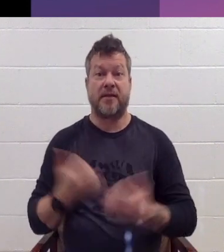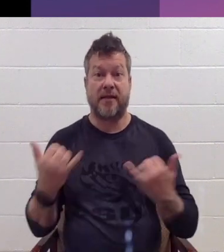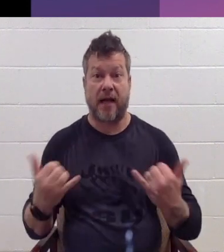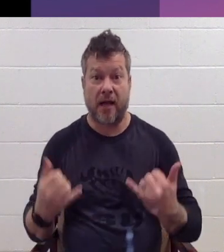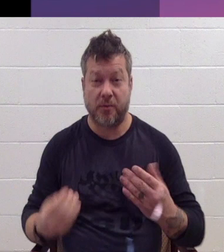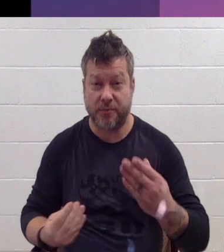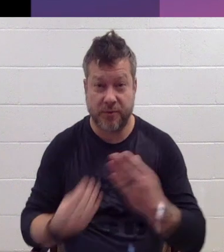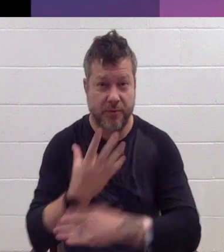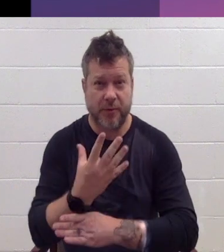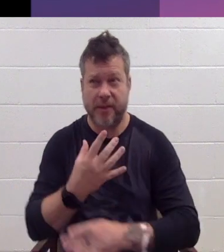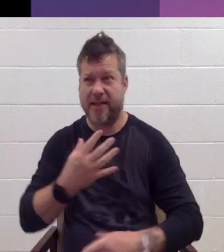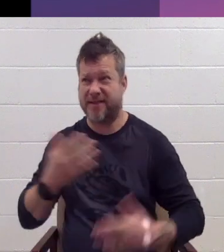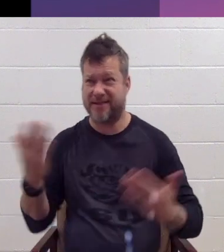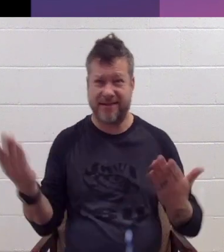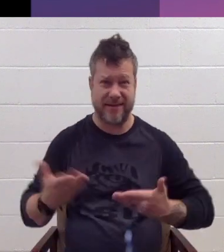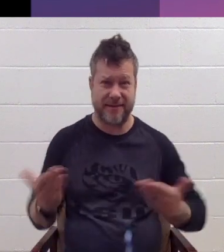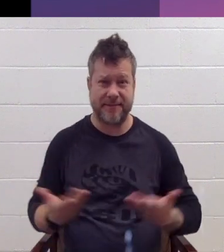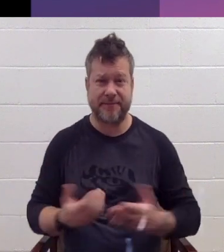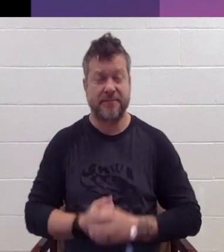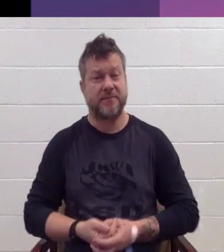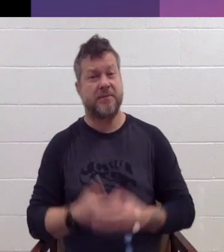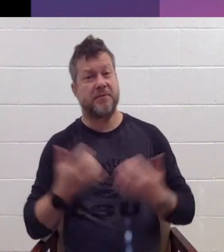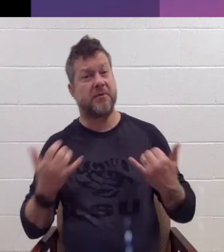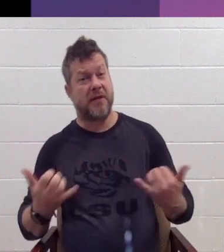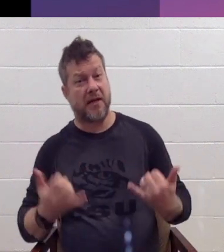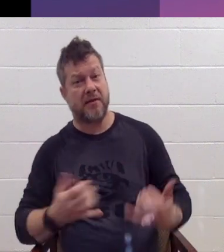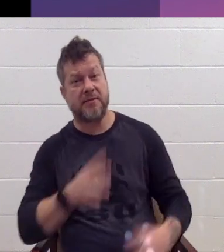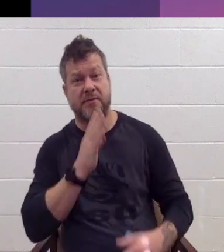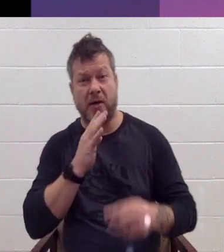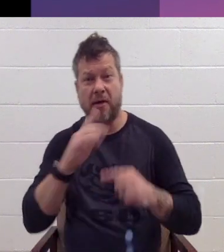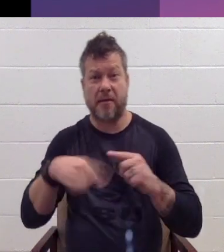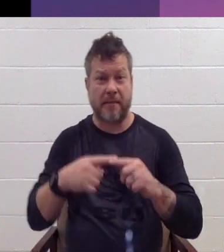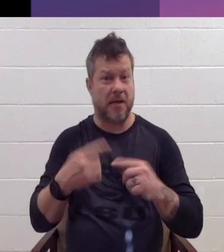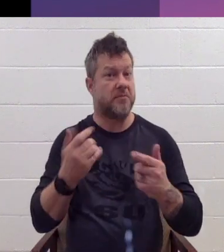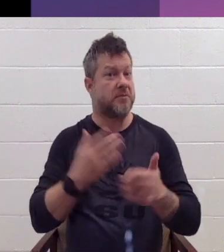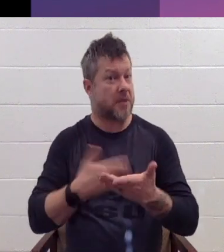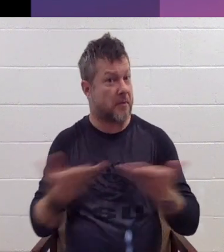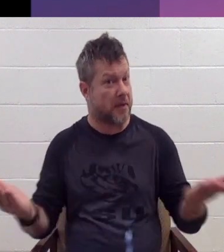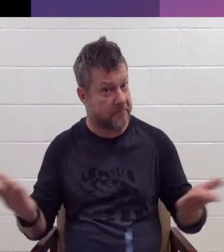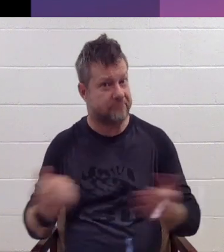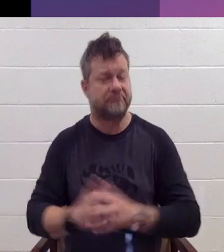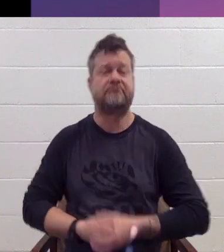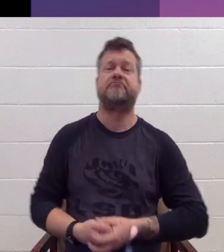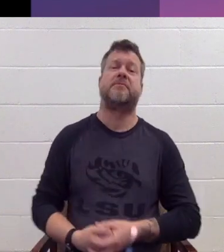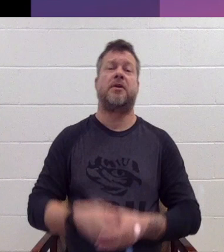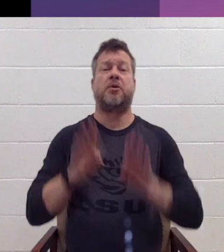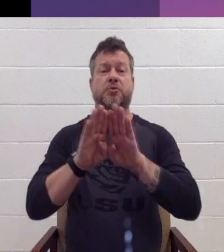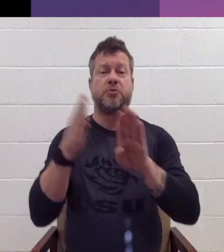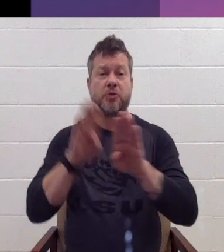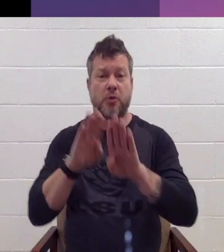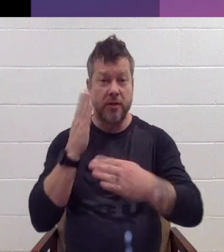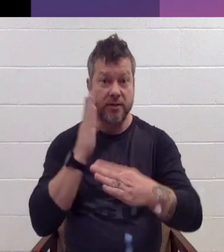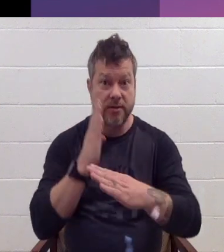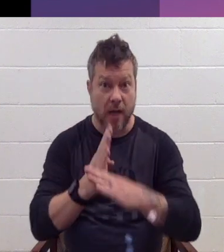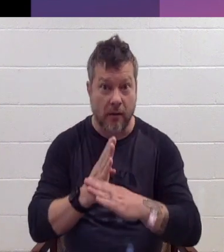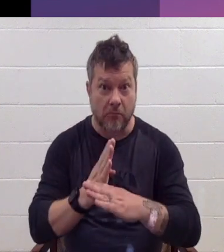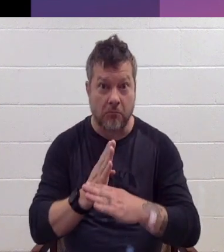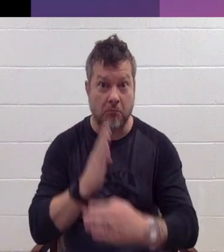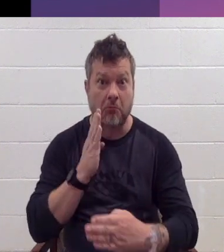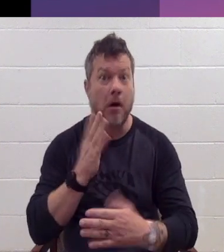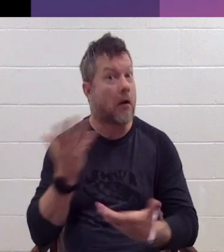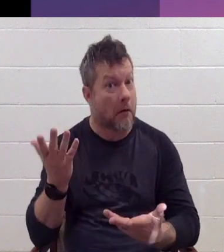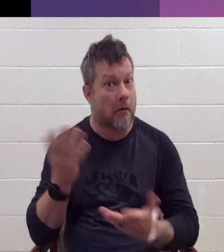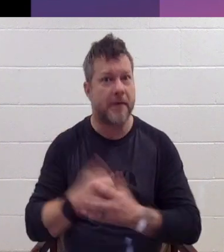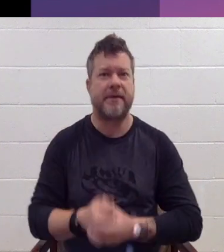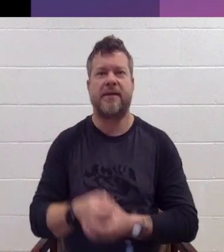spring, and on the topic of springs, let's talk about some. Door stops, specifically. Spring door stops